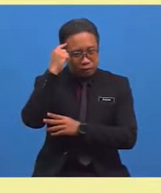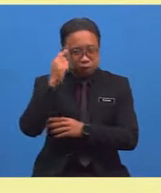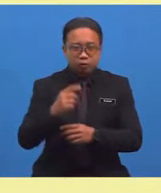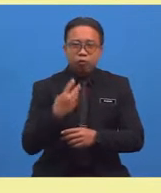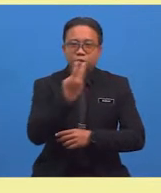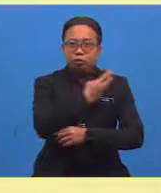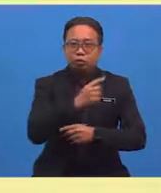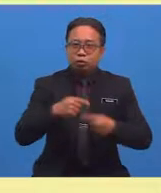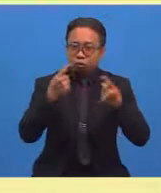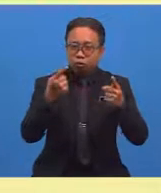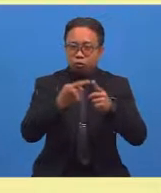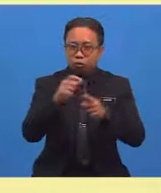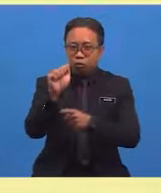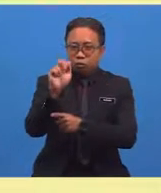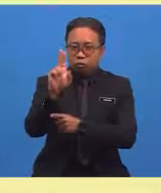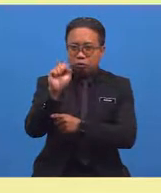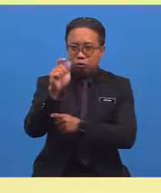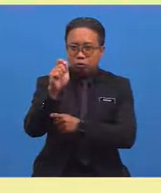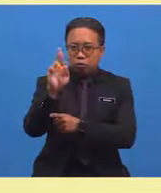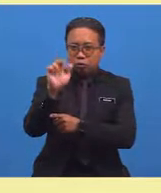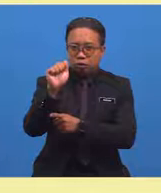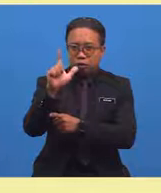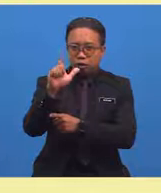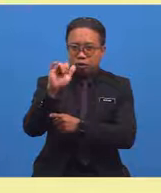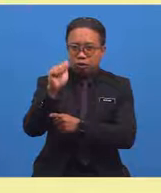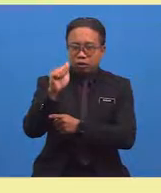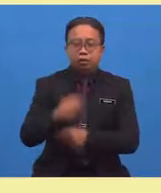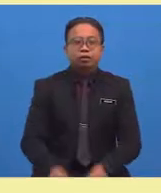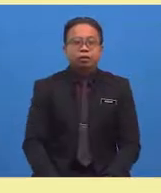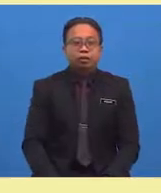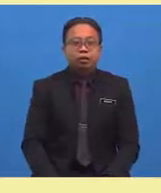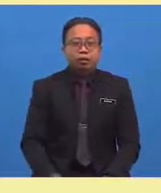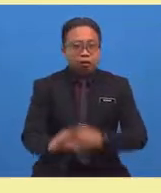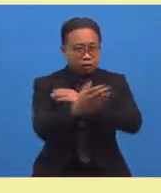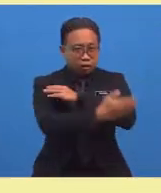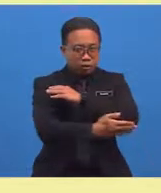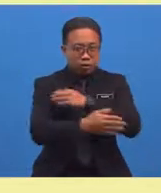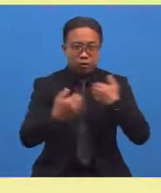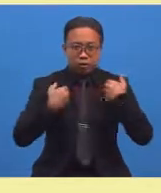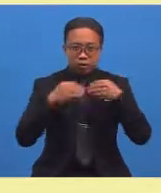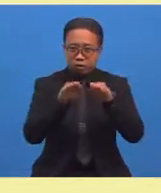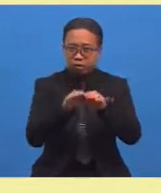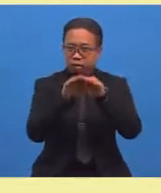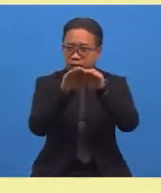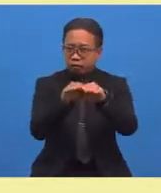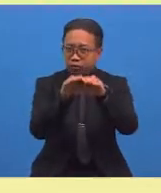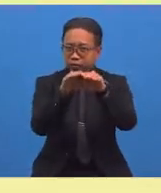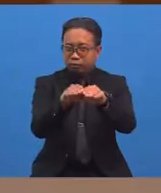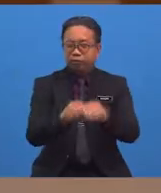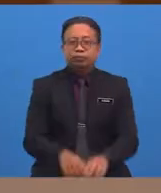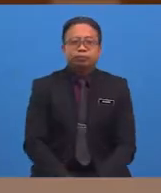to Australia. Because Australia is the only country that has kangaroos. Yes.